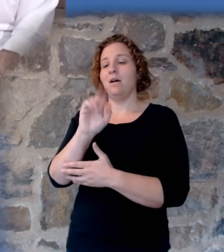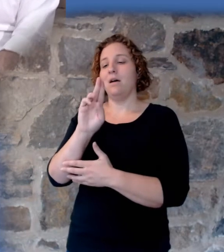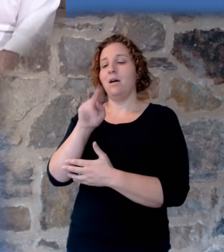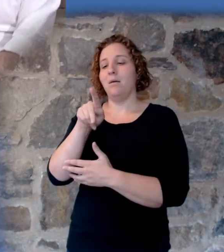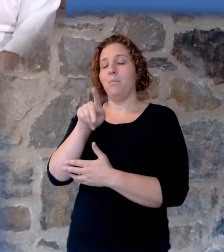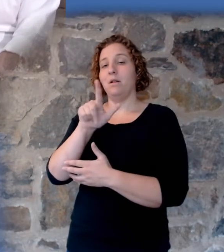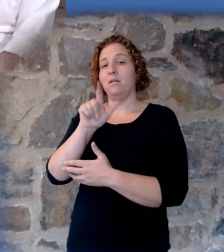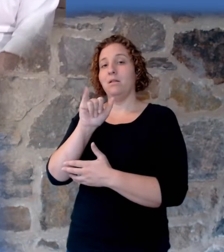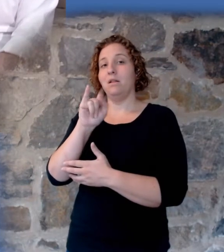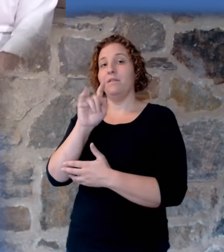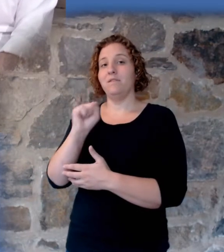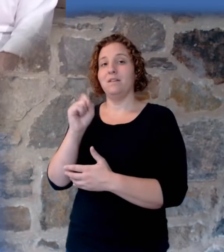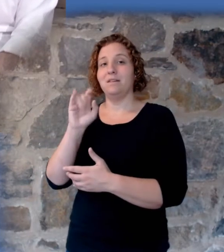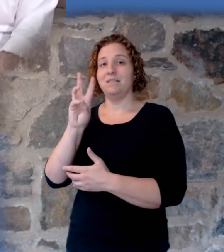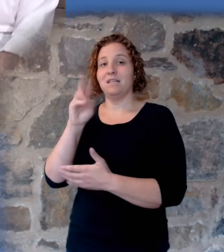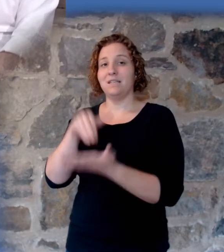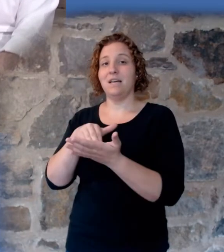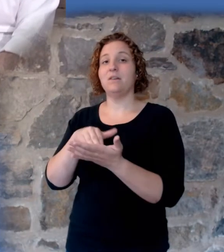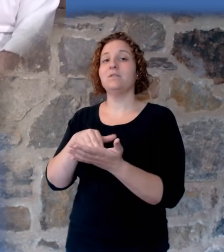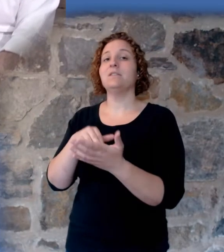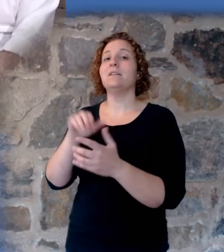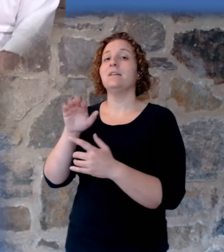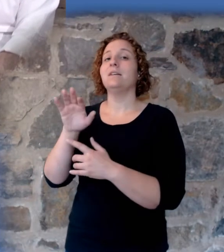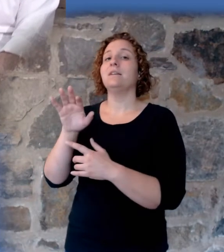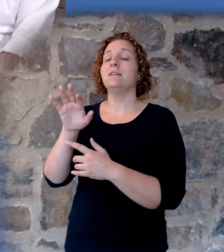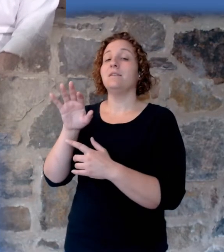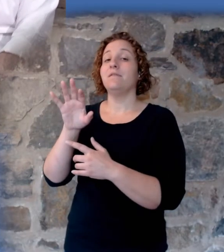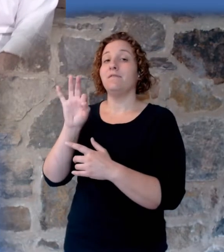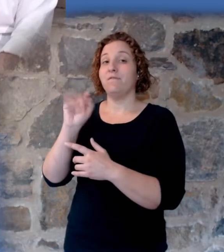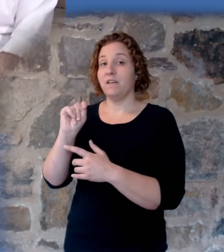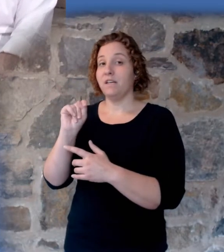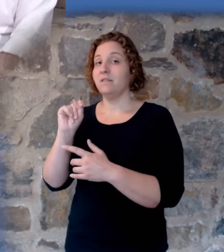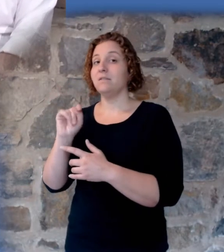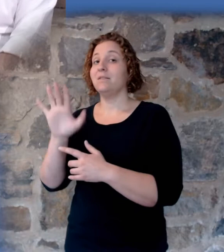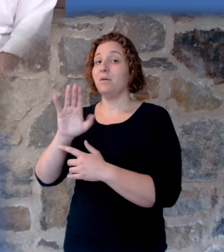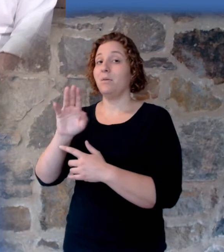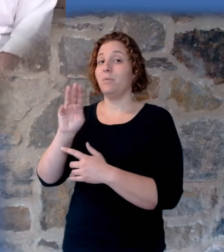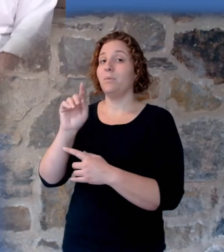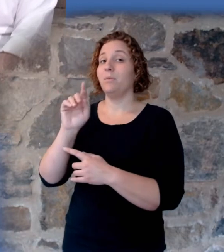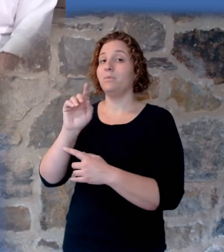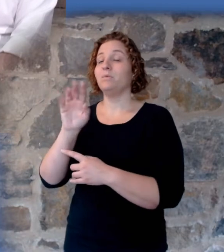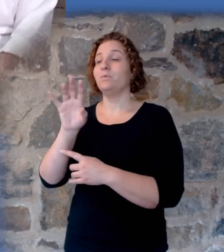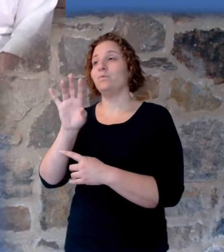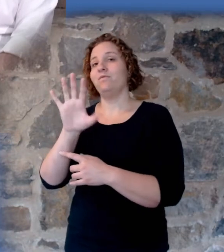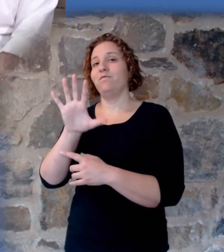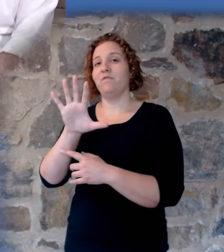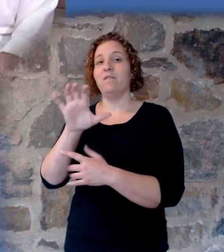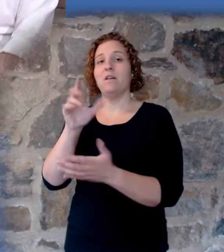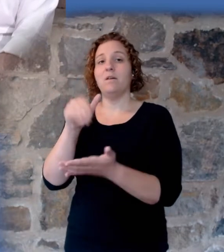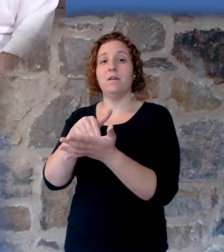,900 feet to 8,500 feet in elevation, about a mile or so above the bottom where the river is flowing.